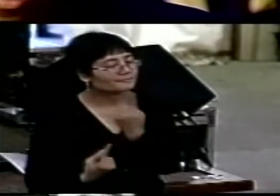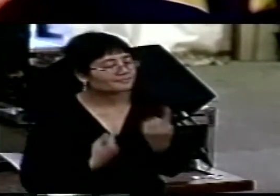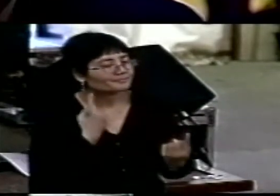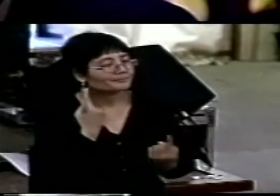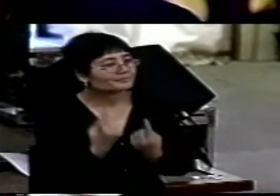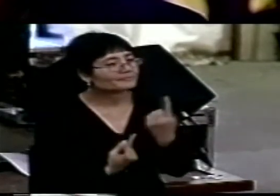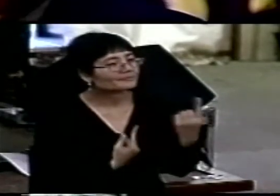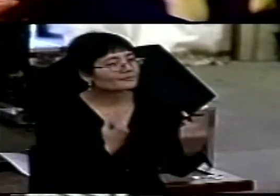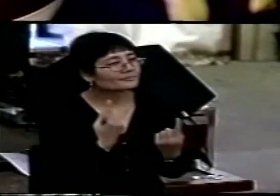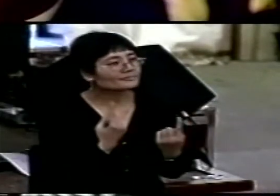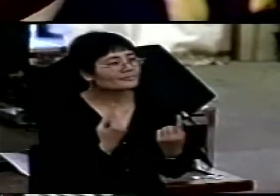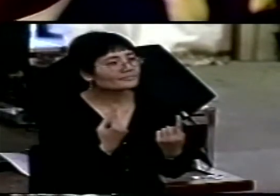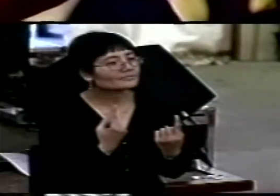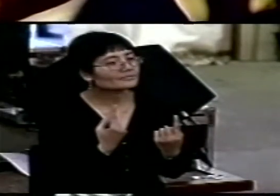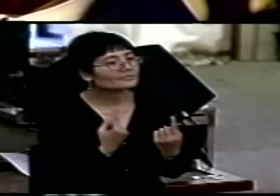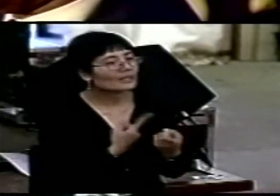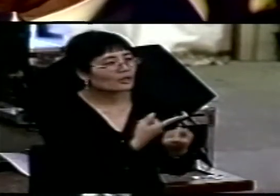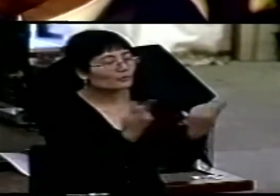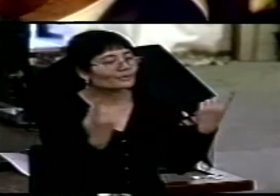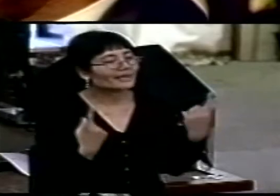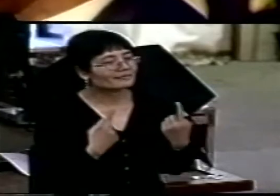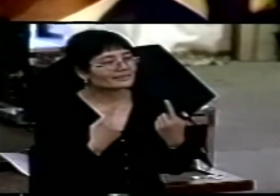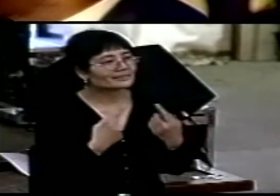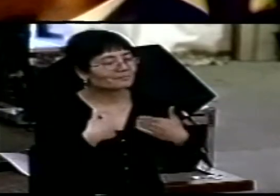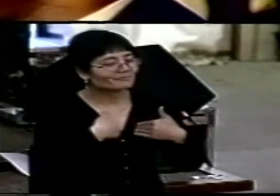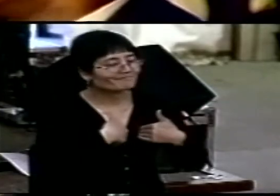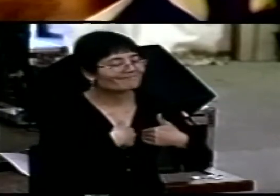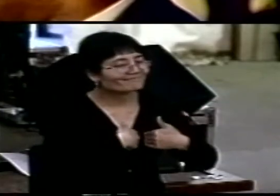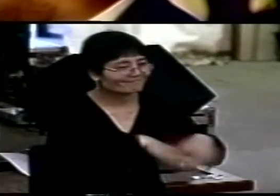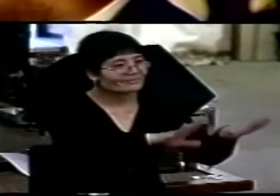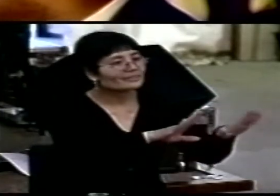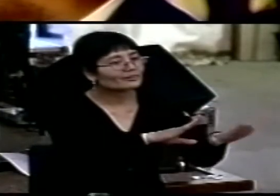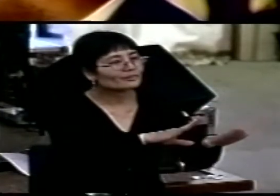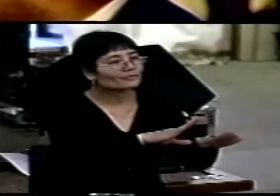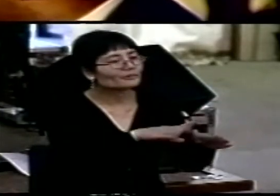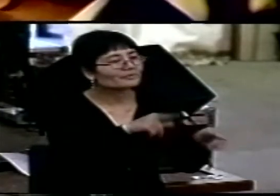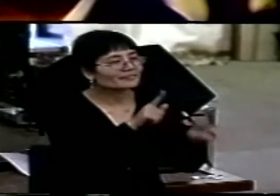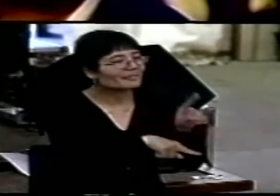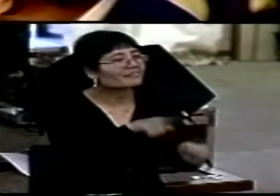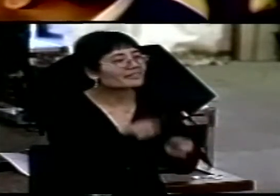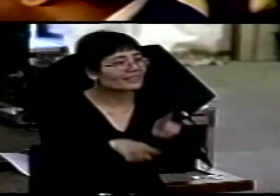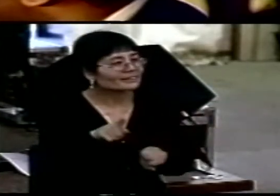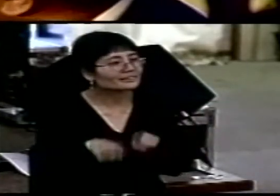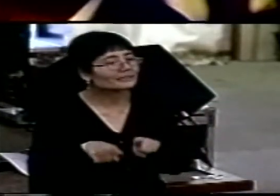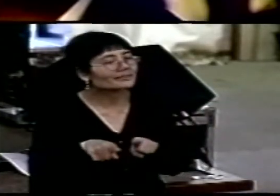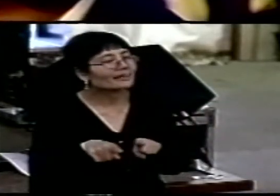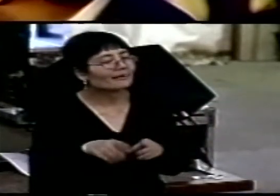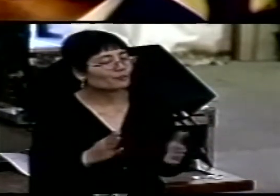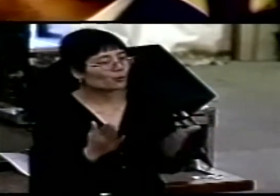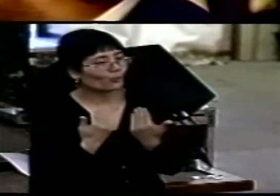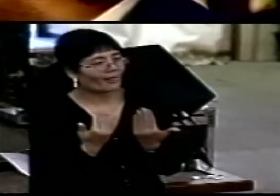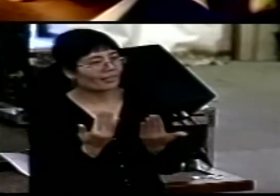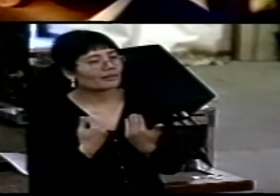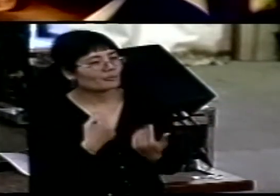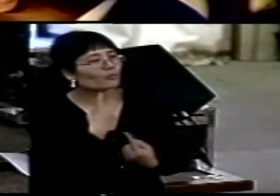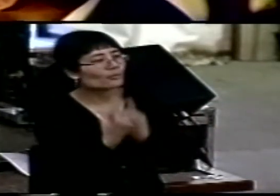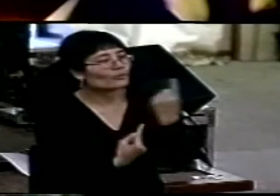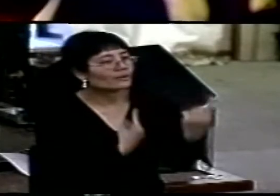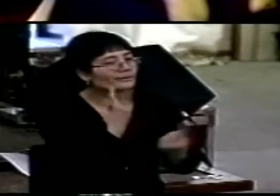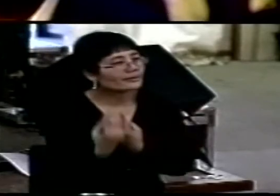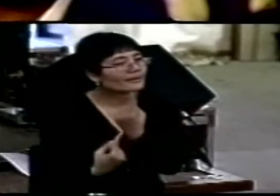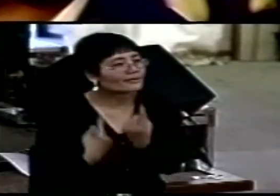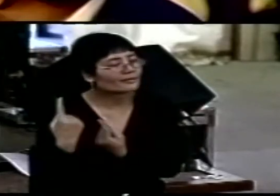get rid of all lines of demarcation. A new culture of acceptance and accommodation and